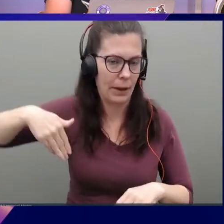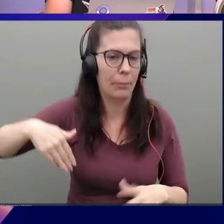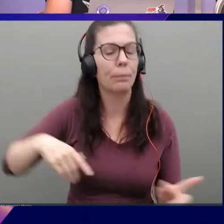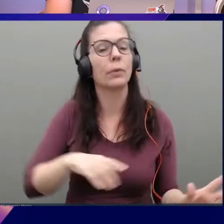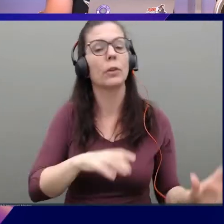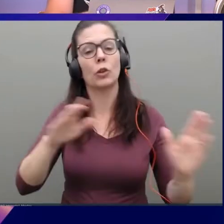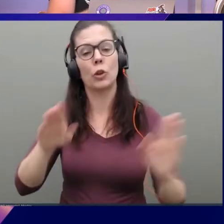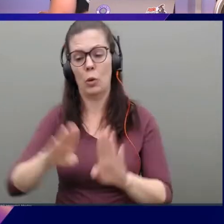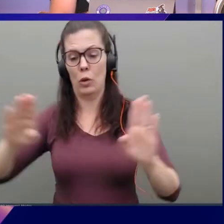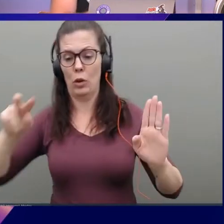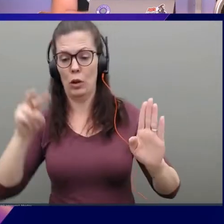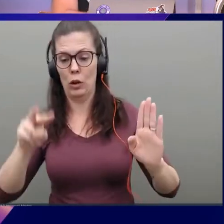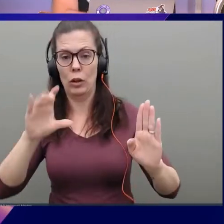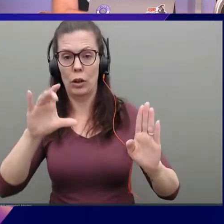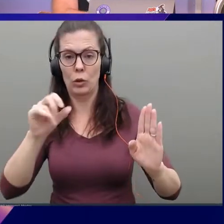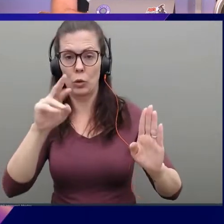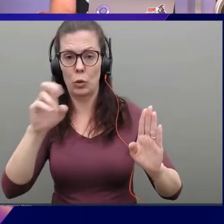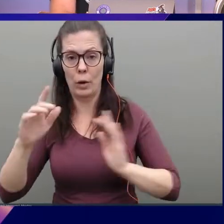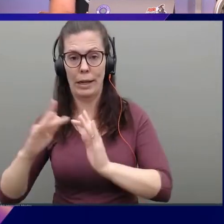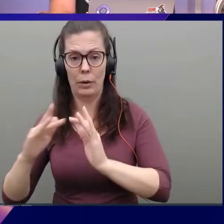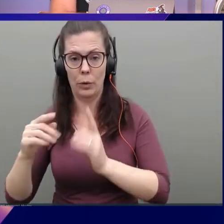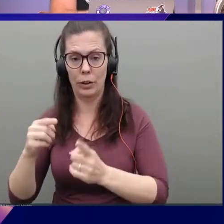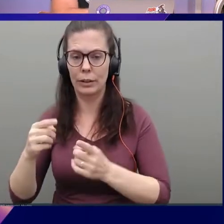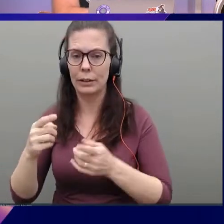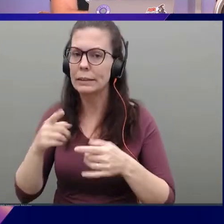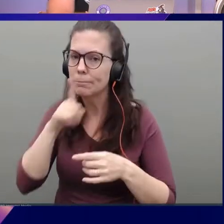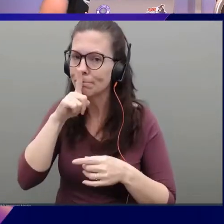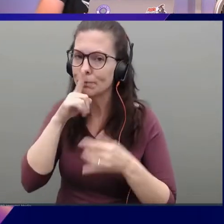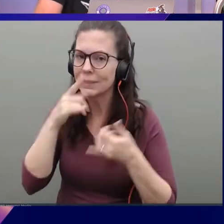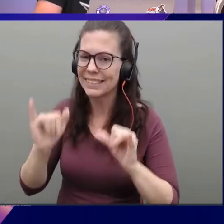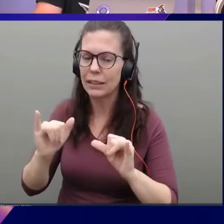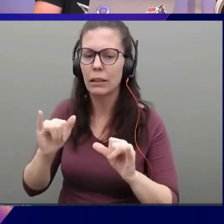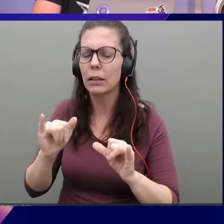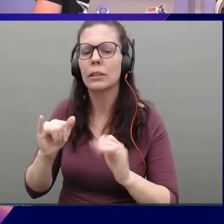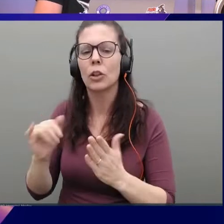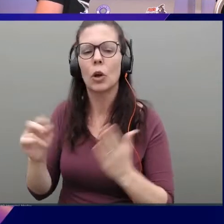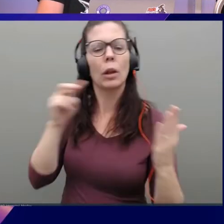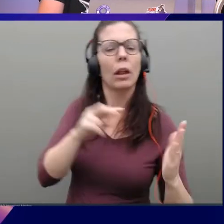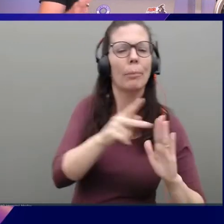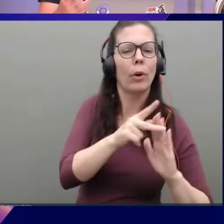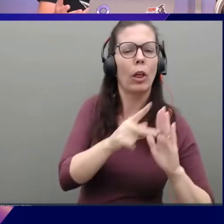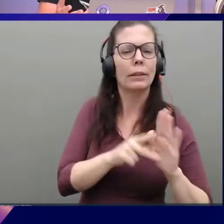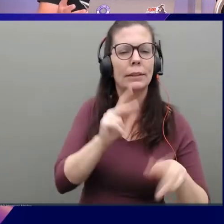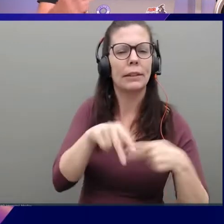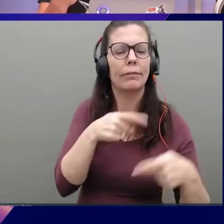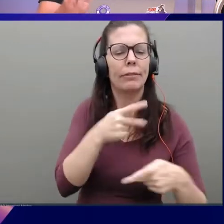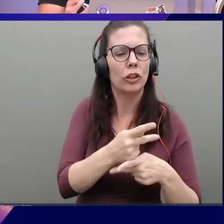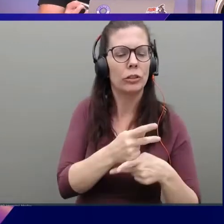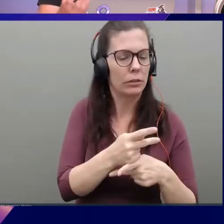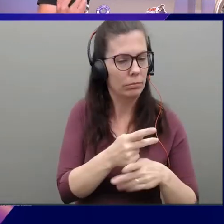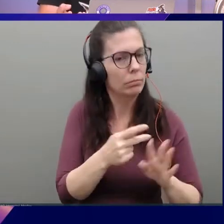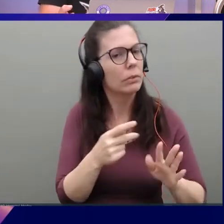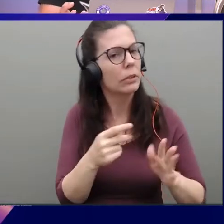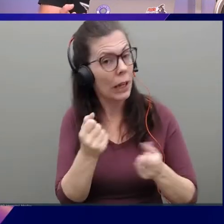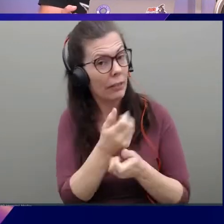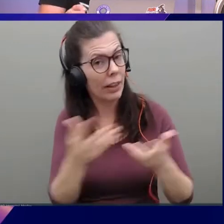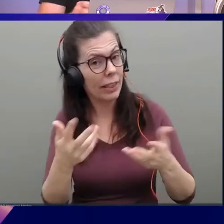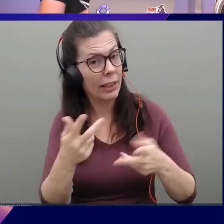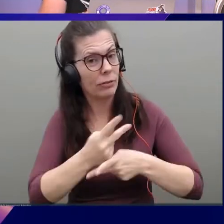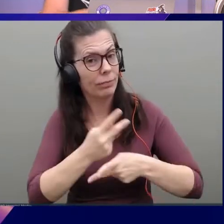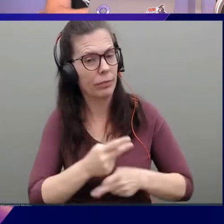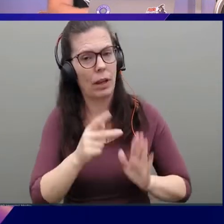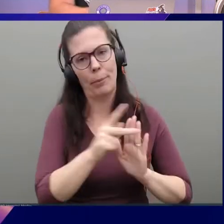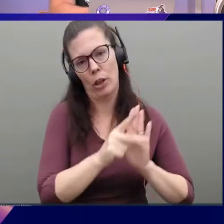portion, it still says nothing's here yet. So we go take a look at the policy version. So like I said, everything that you configure here is a policy.